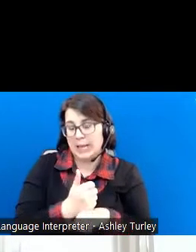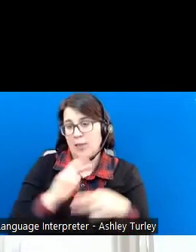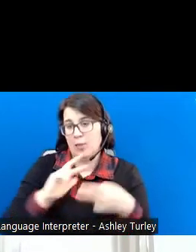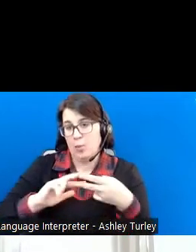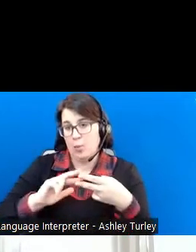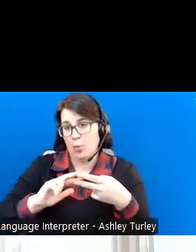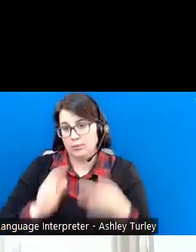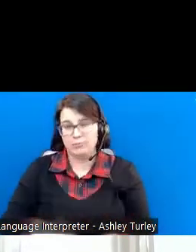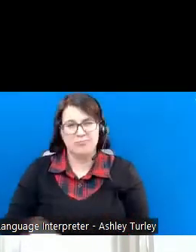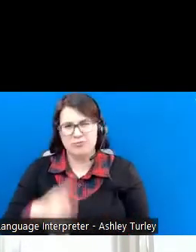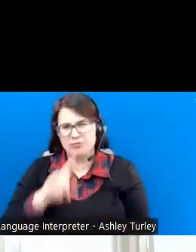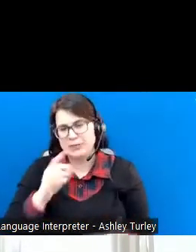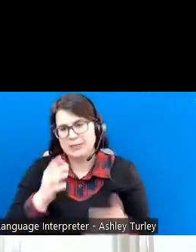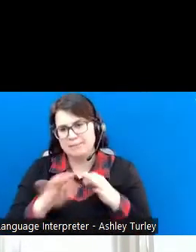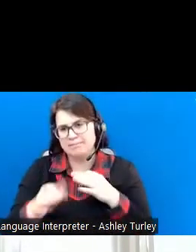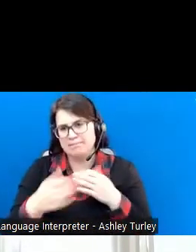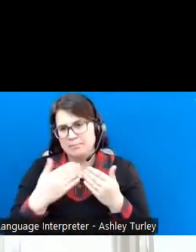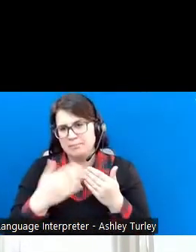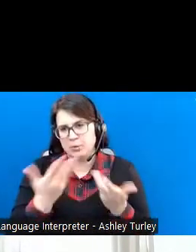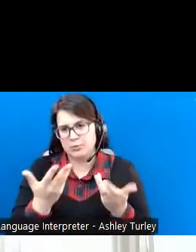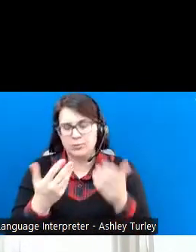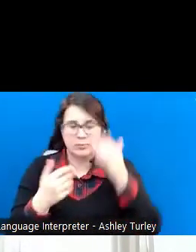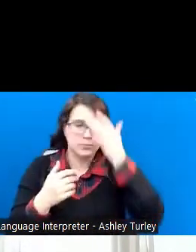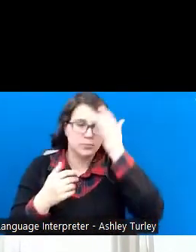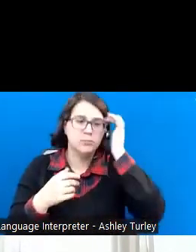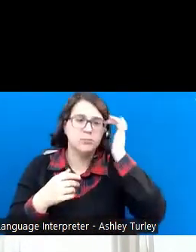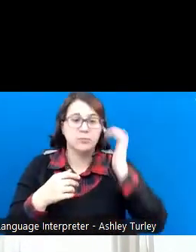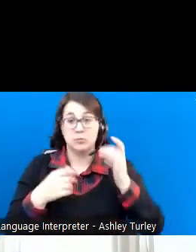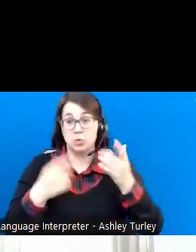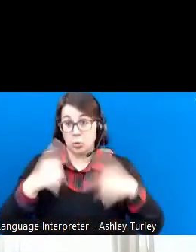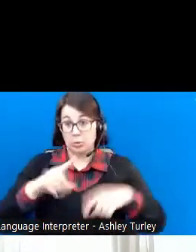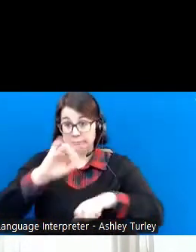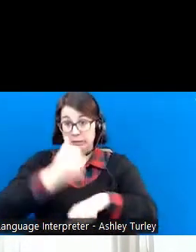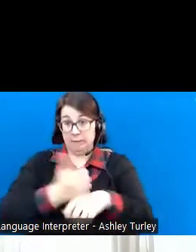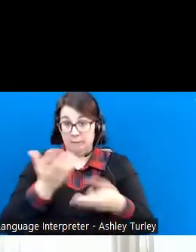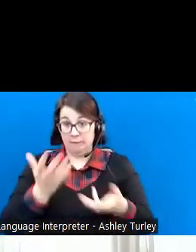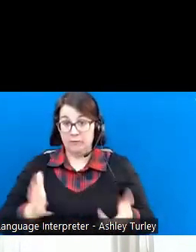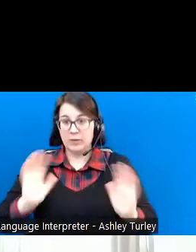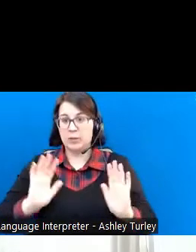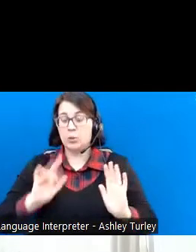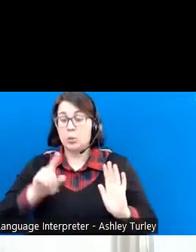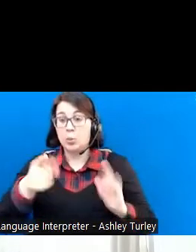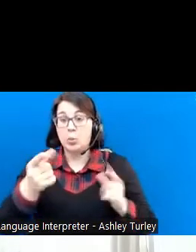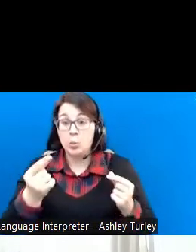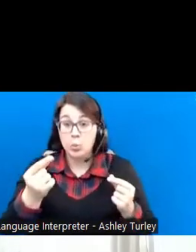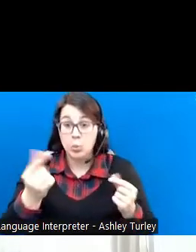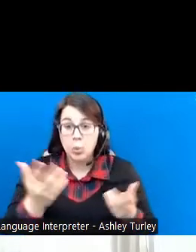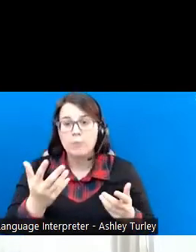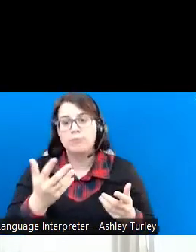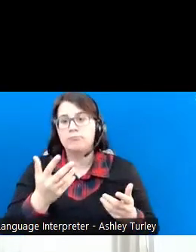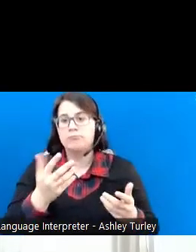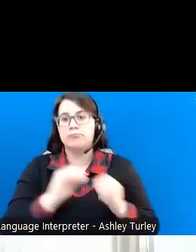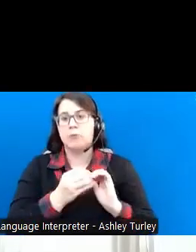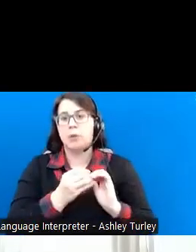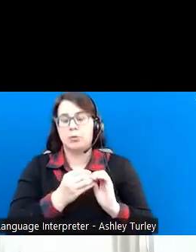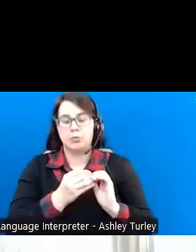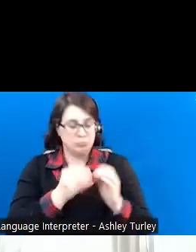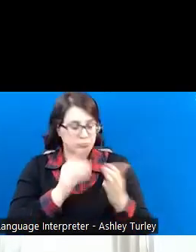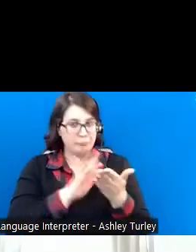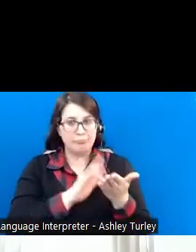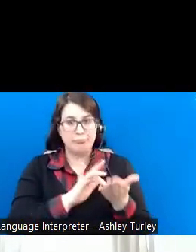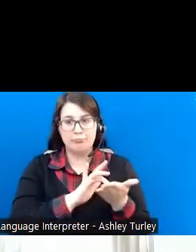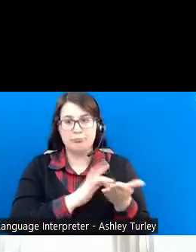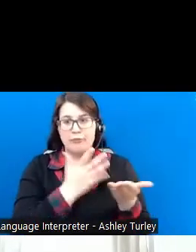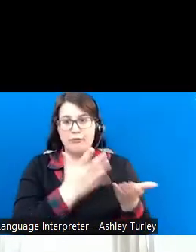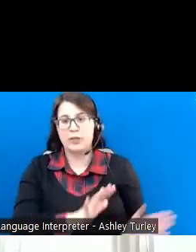fairly easy to do. And once you get it set up, all you have to do is plug in the numbers on your app or